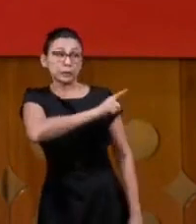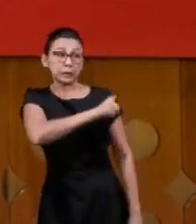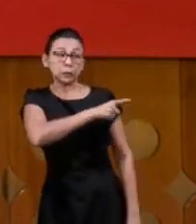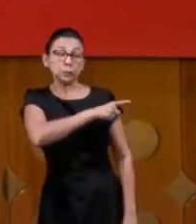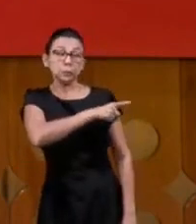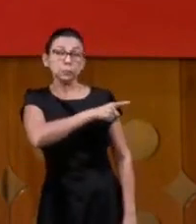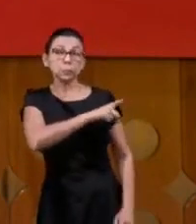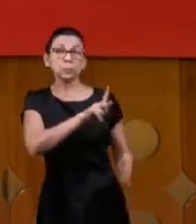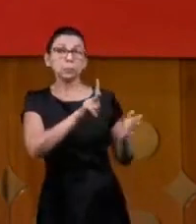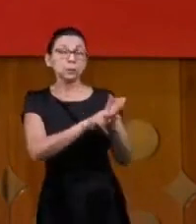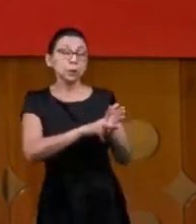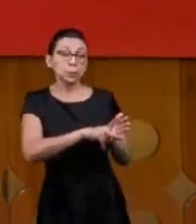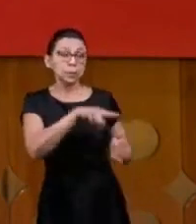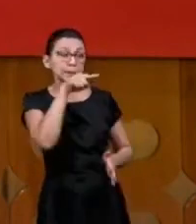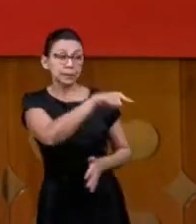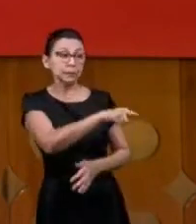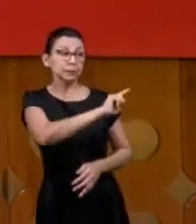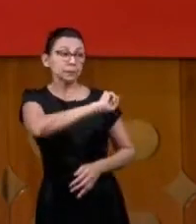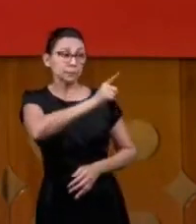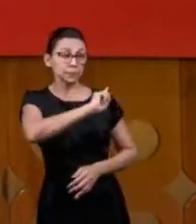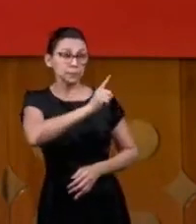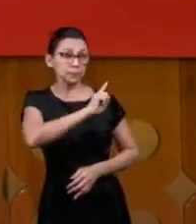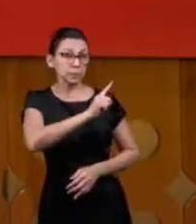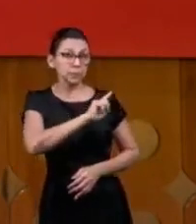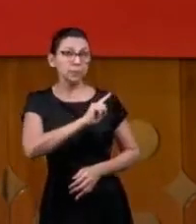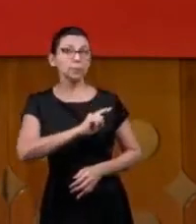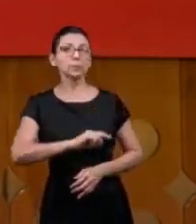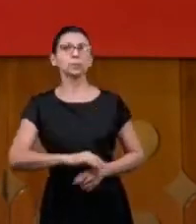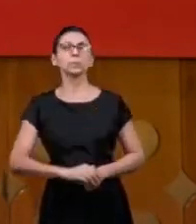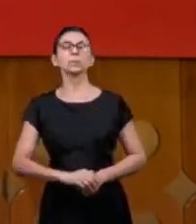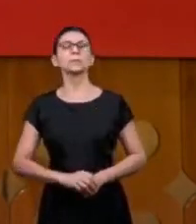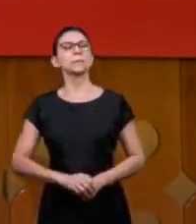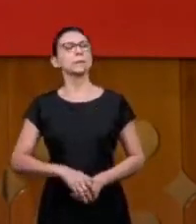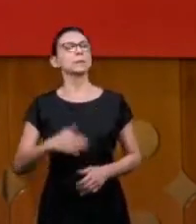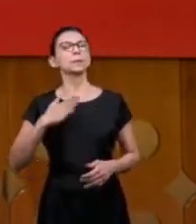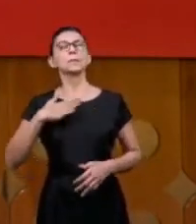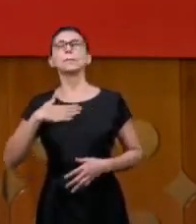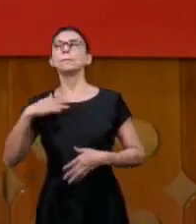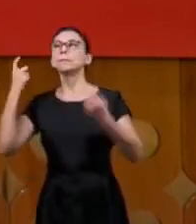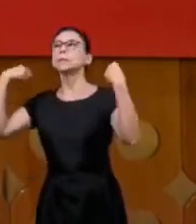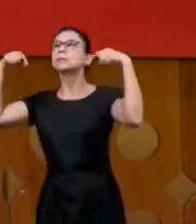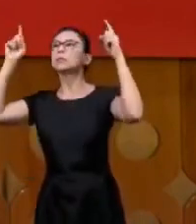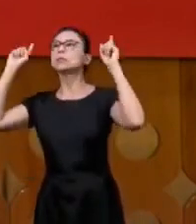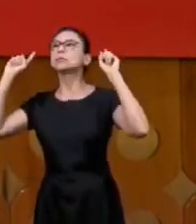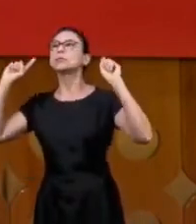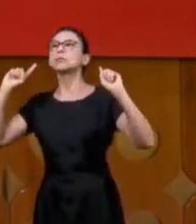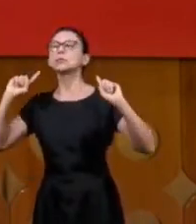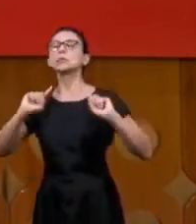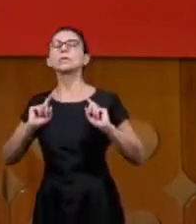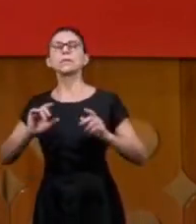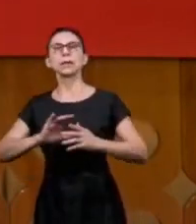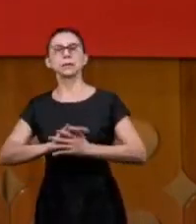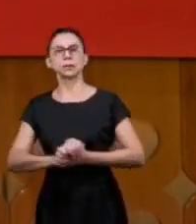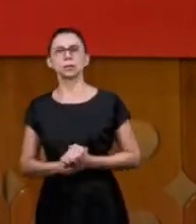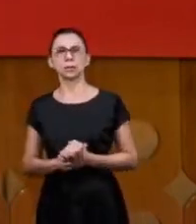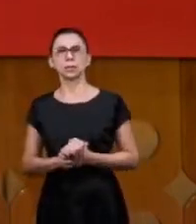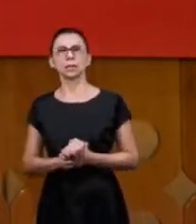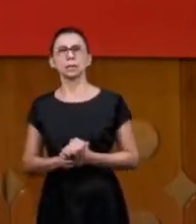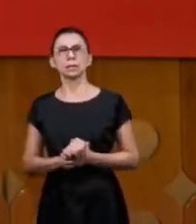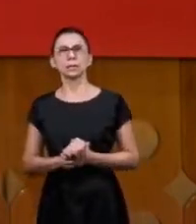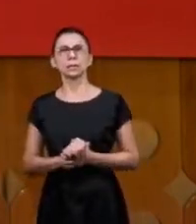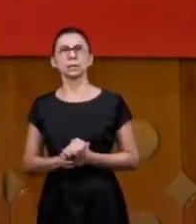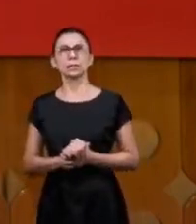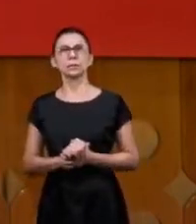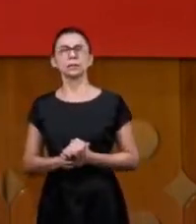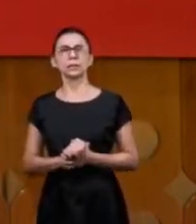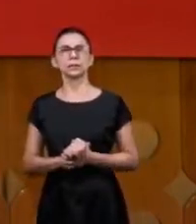they don't belong to you they are mine I gave you the privilege to